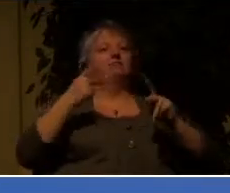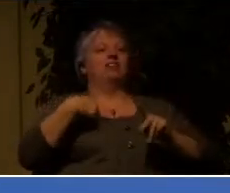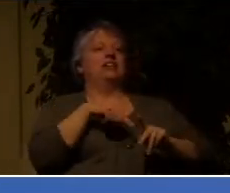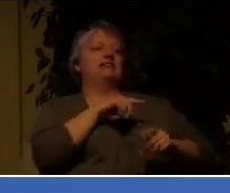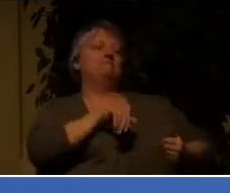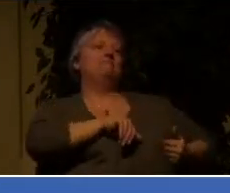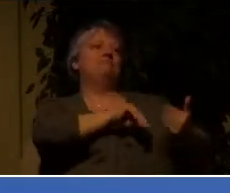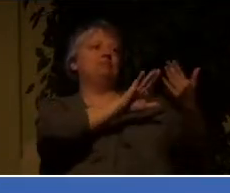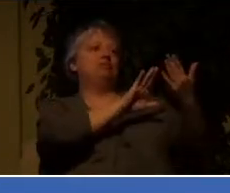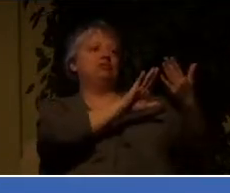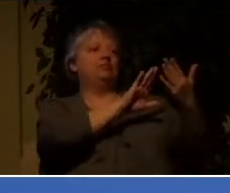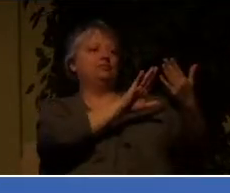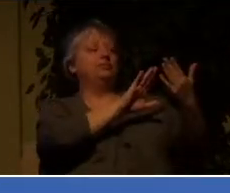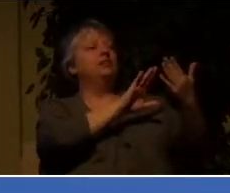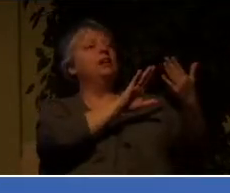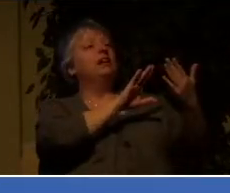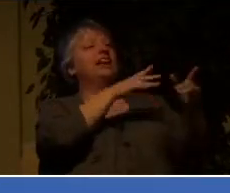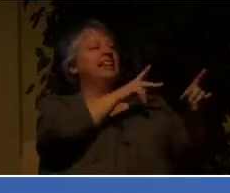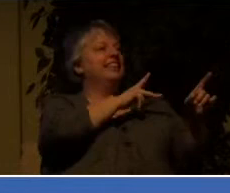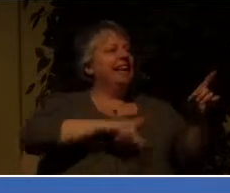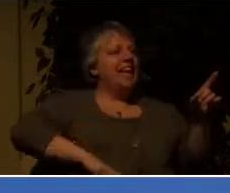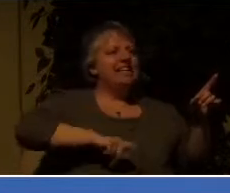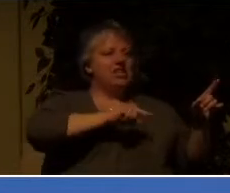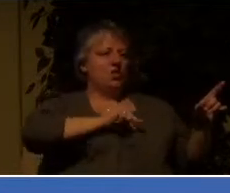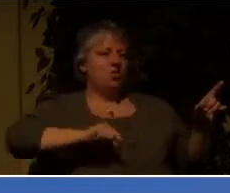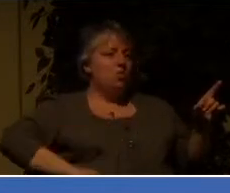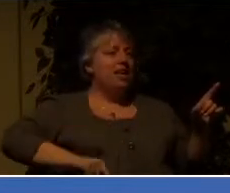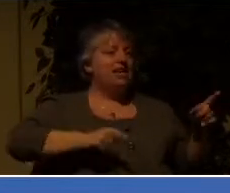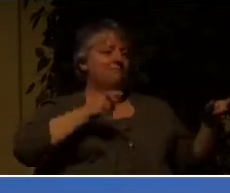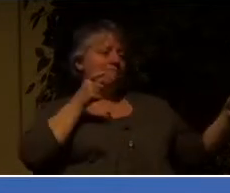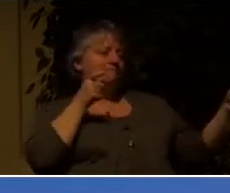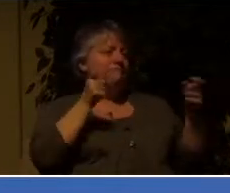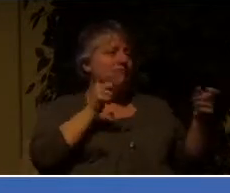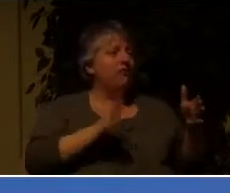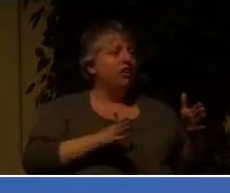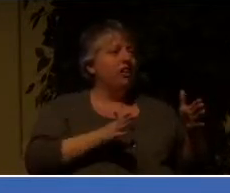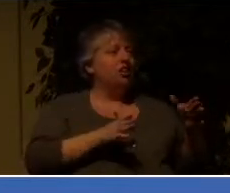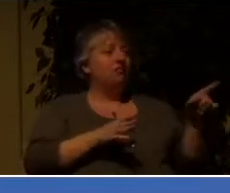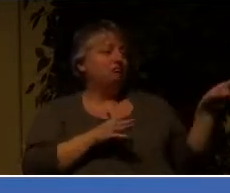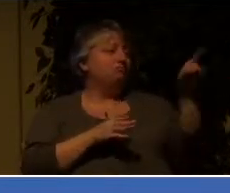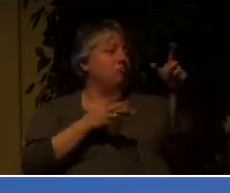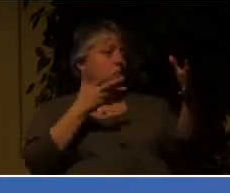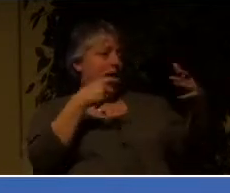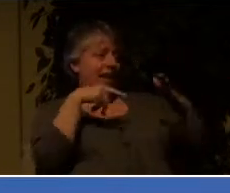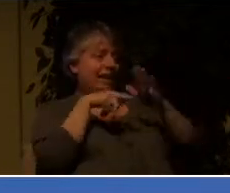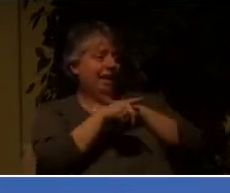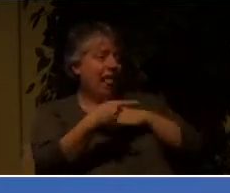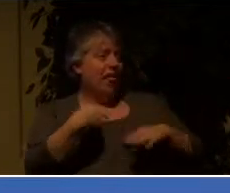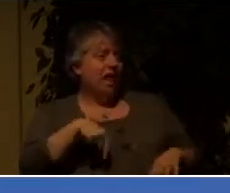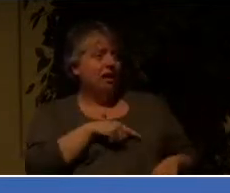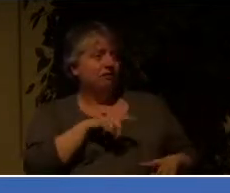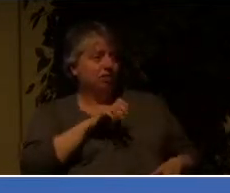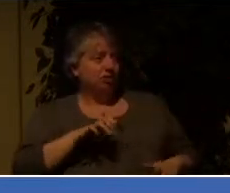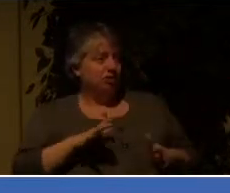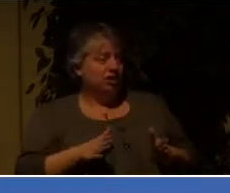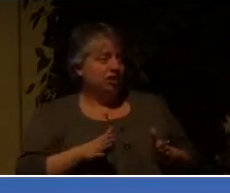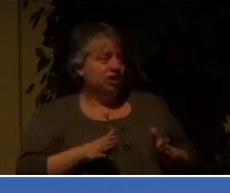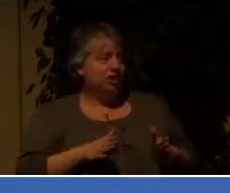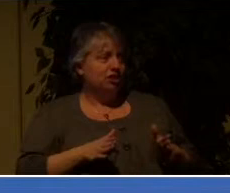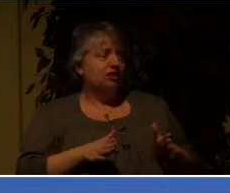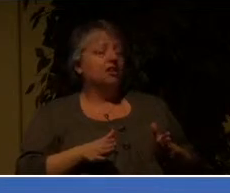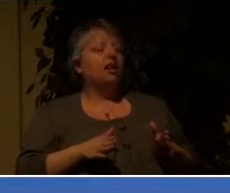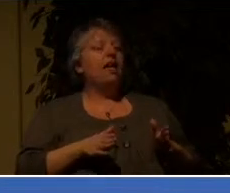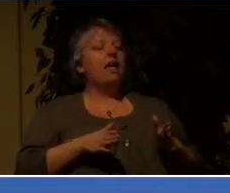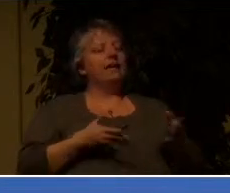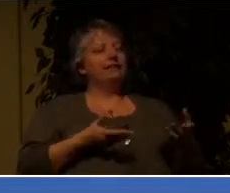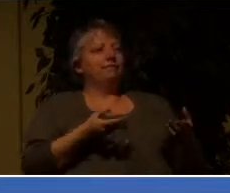and whoever else wants to kill us and will give us the declaration power of a Martin Luther years